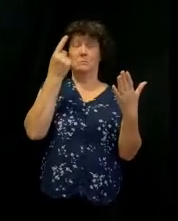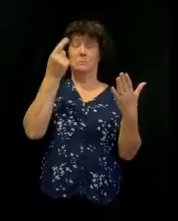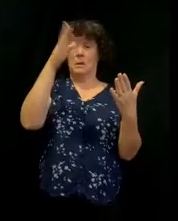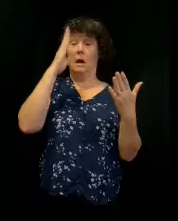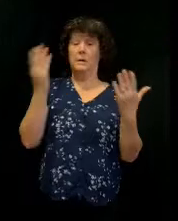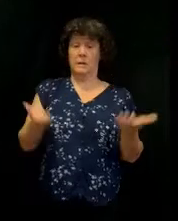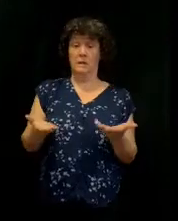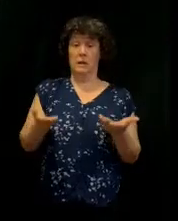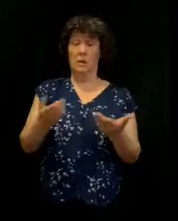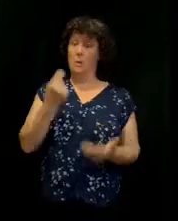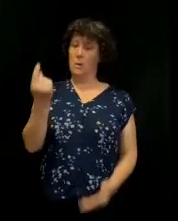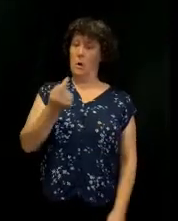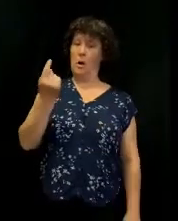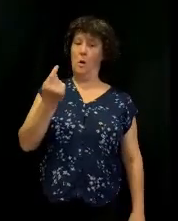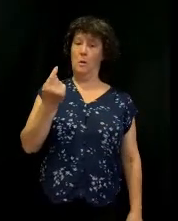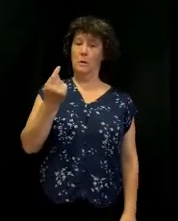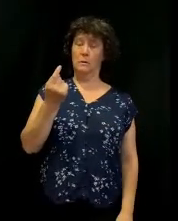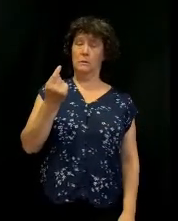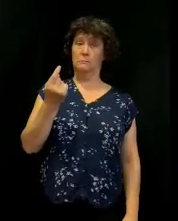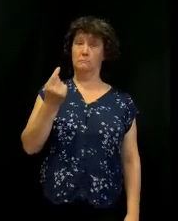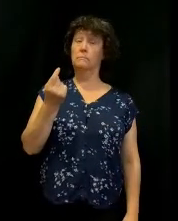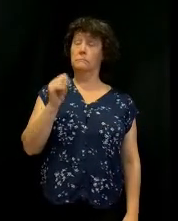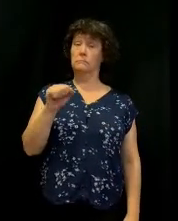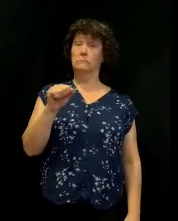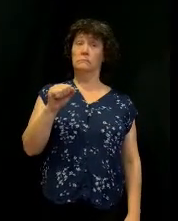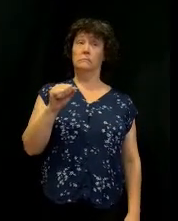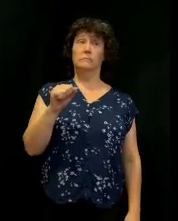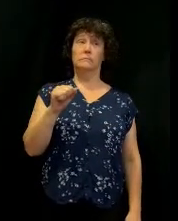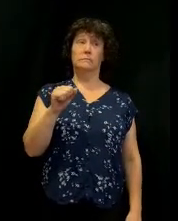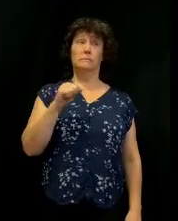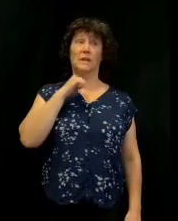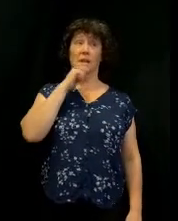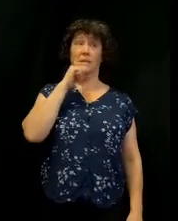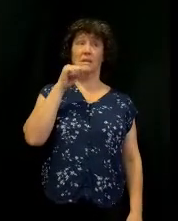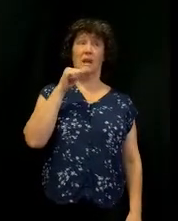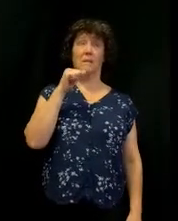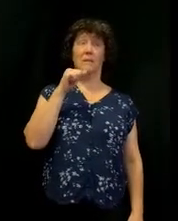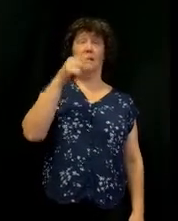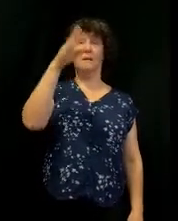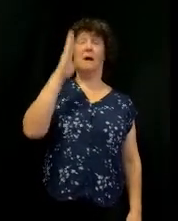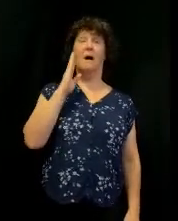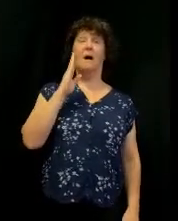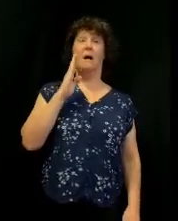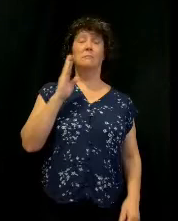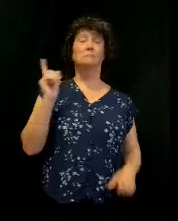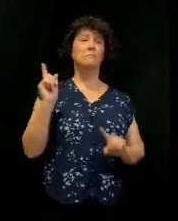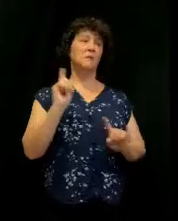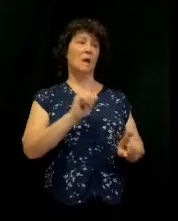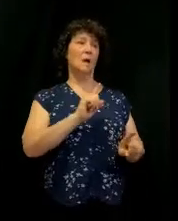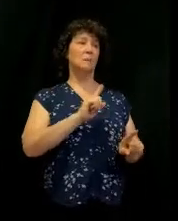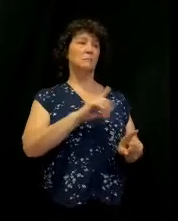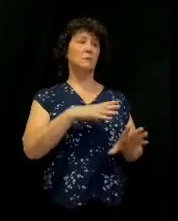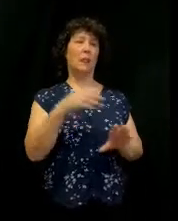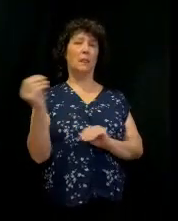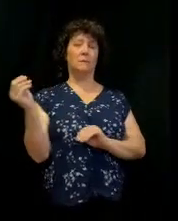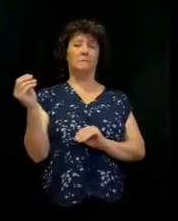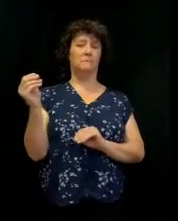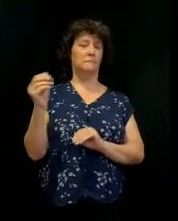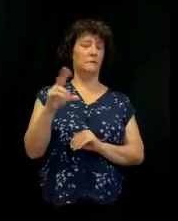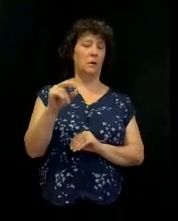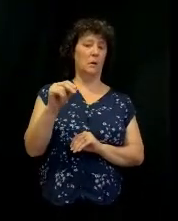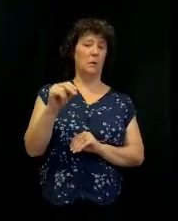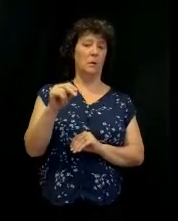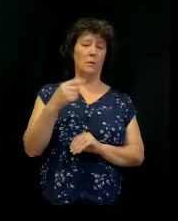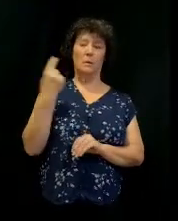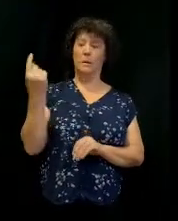right? I mean, God's everywhere, right? I mean, it's not like that God comes and goes. He's here. He's omnipresent.